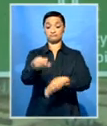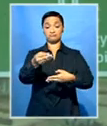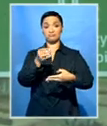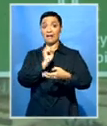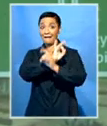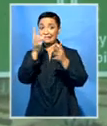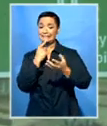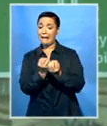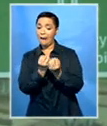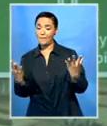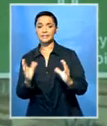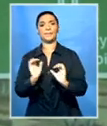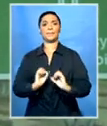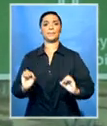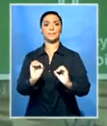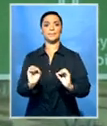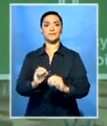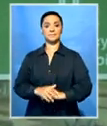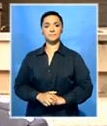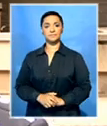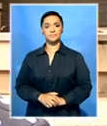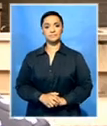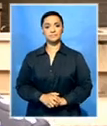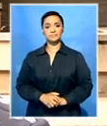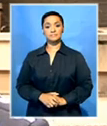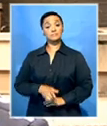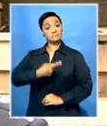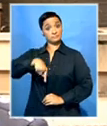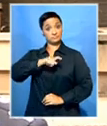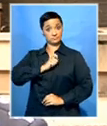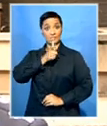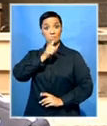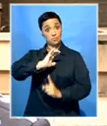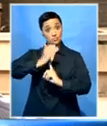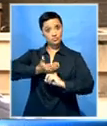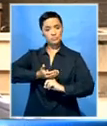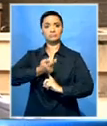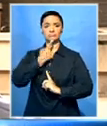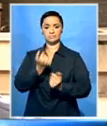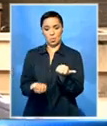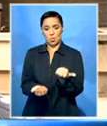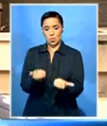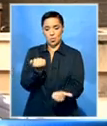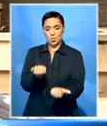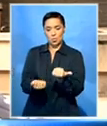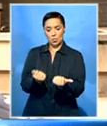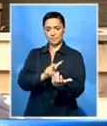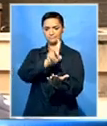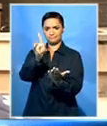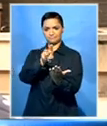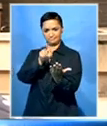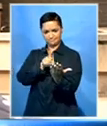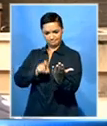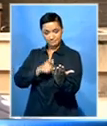Protector's recommendations. As the Public Protector team, we are ready for the court case in the Constitutional Court